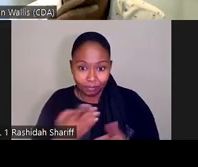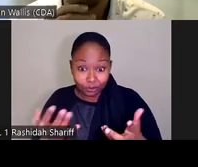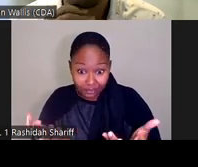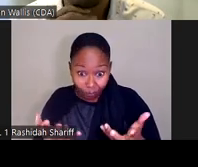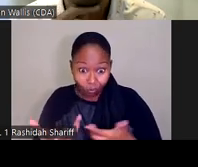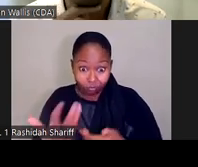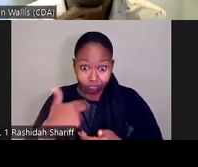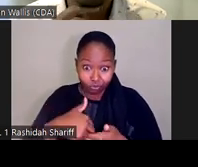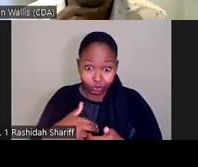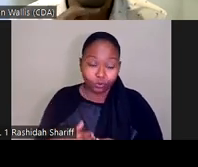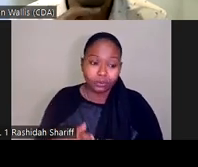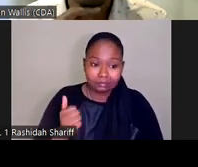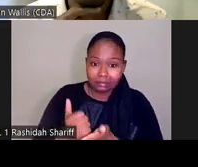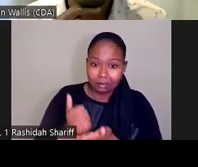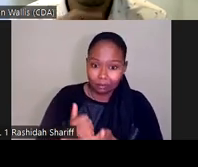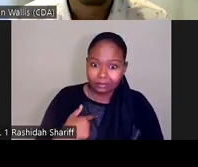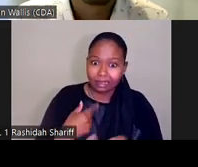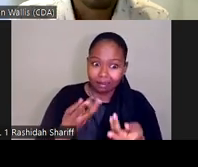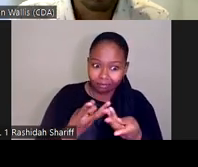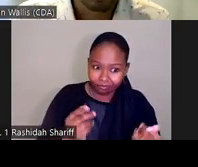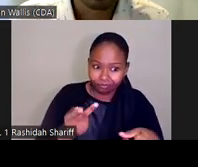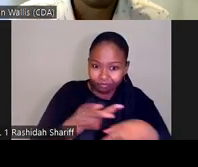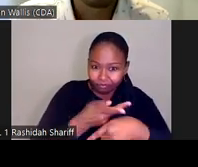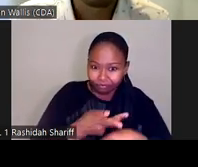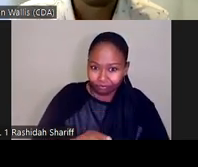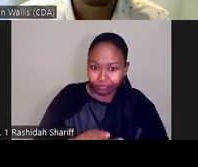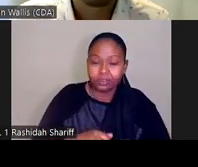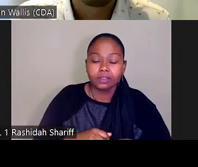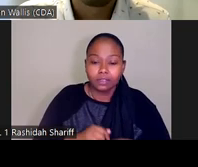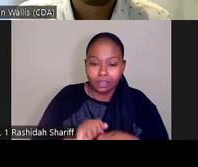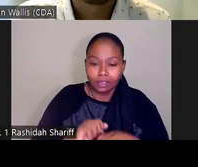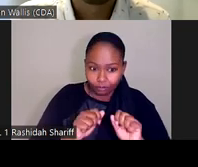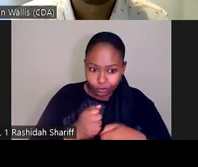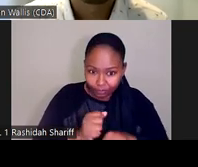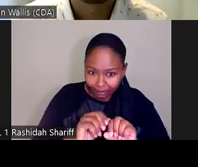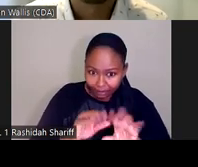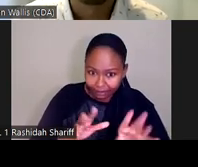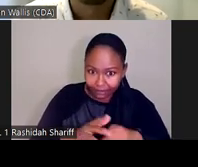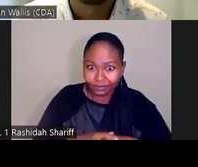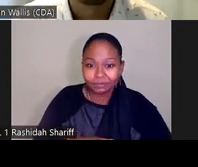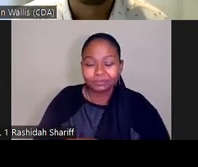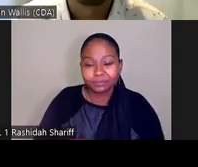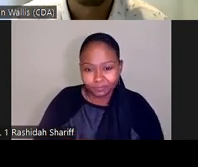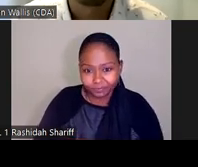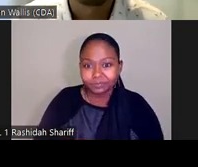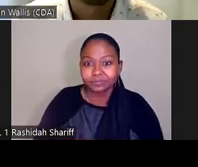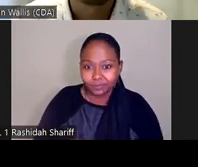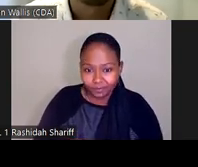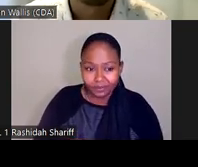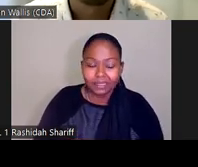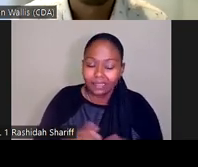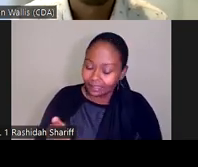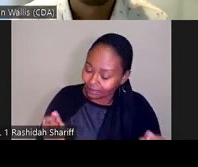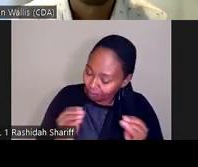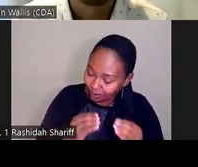equity index concept. Evan mentioned the work group that we're kind of standing up. There's quite a bit of nuance to that equity index. There's quite a bit of back-end map and stats.